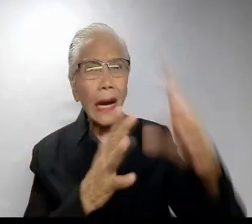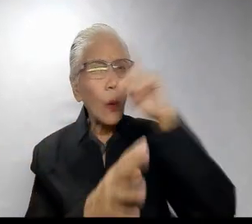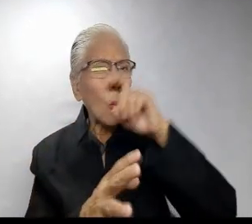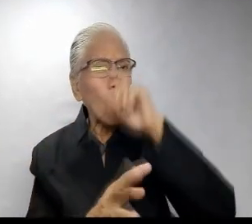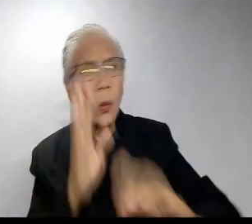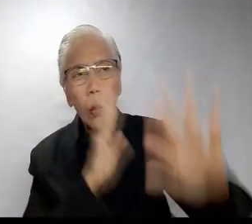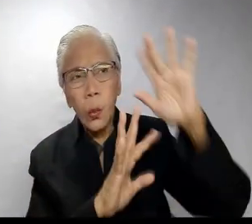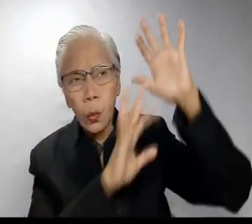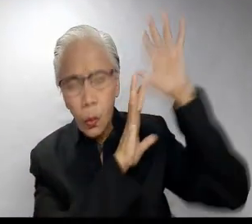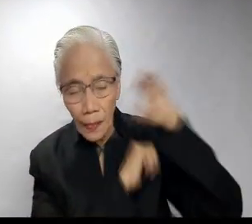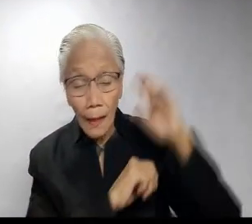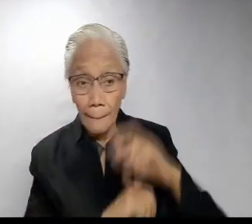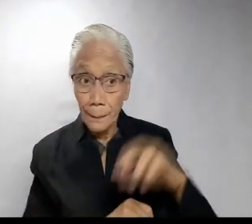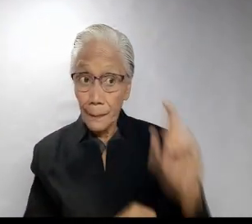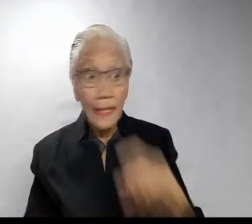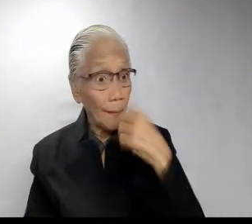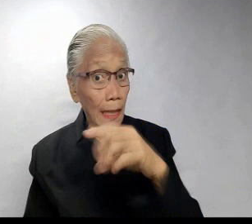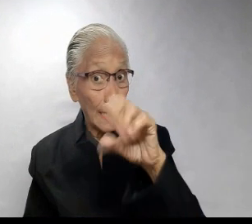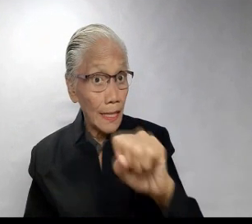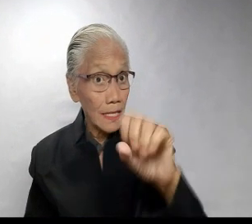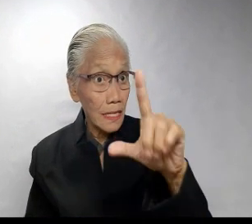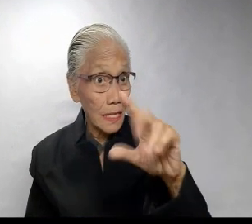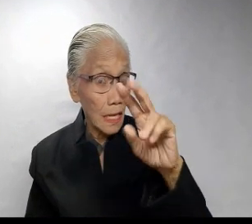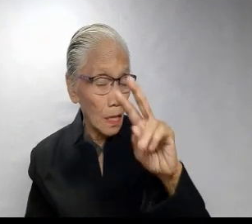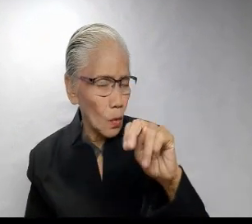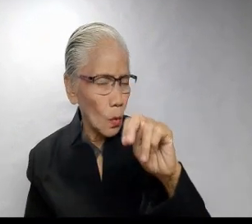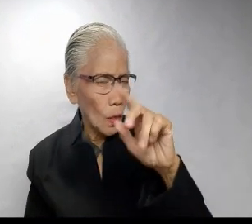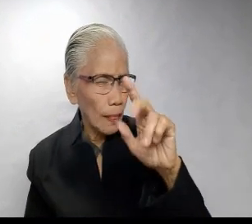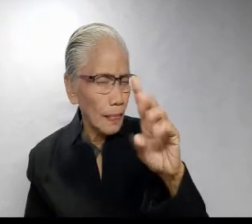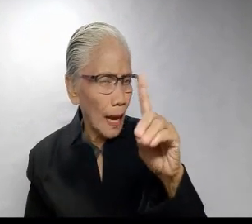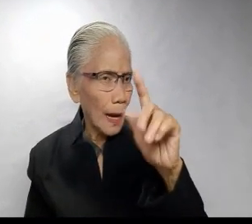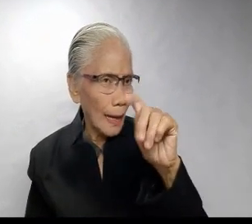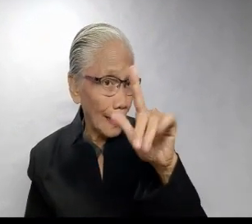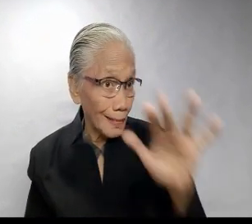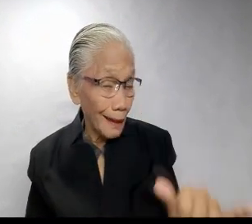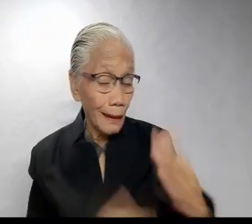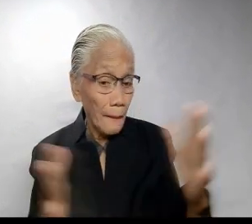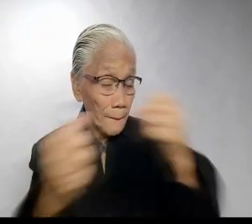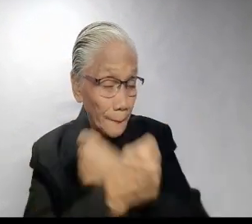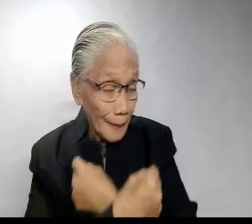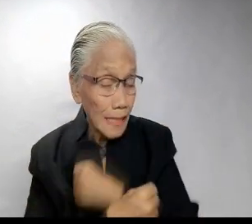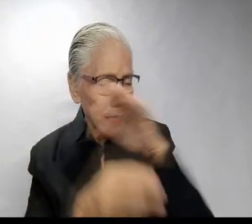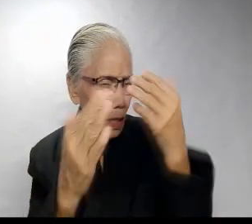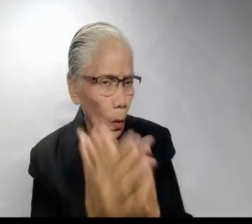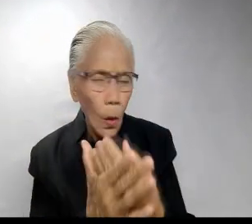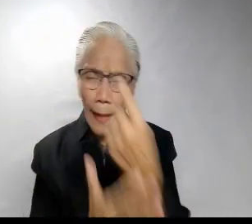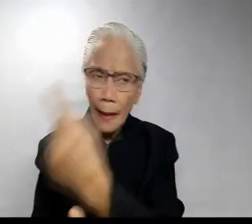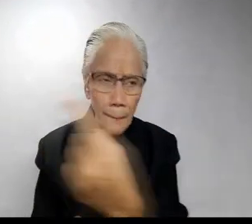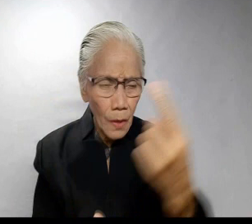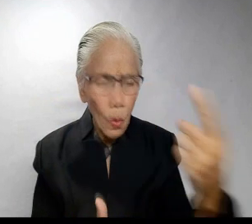are outmoded and outdated. Sinodality daw means embracing all